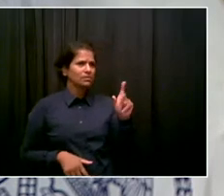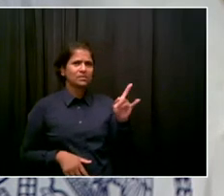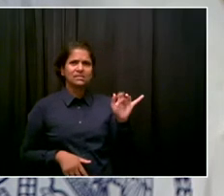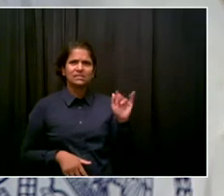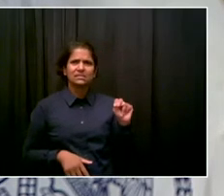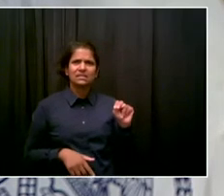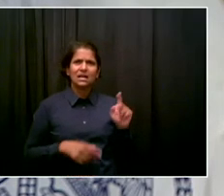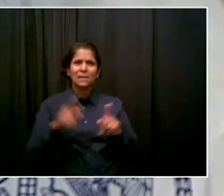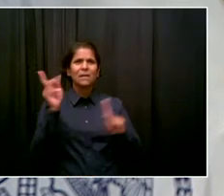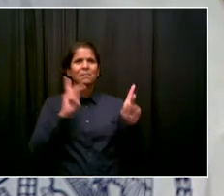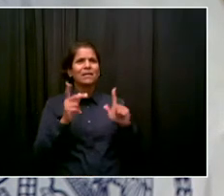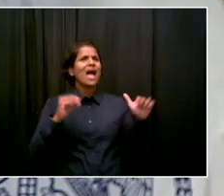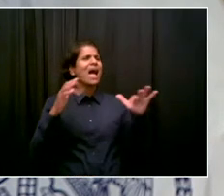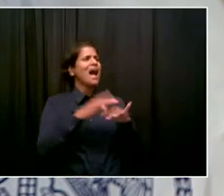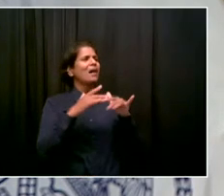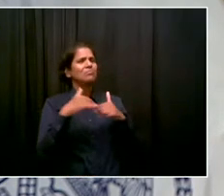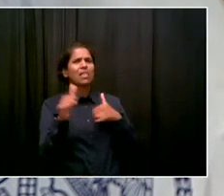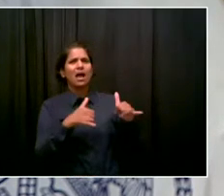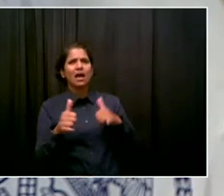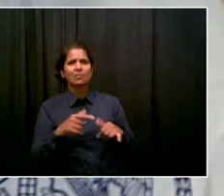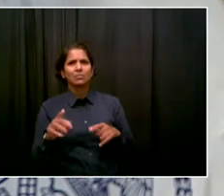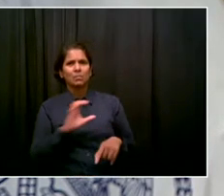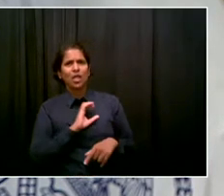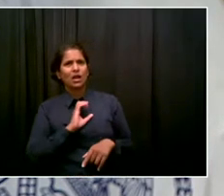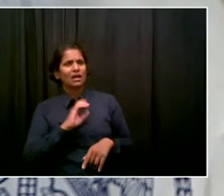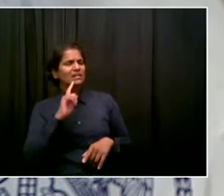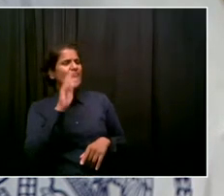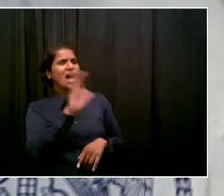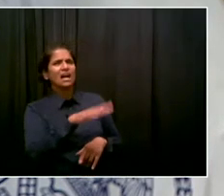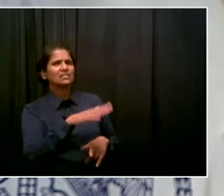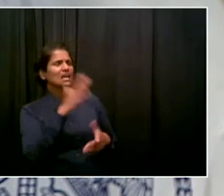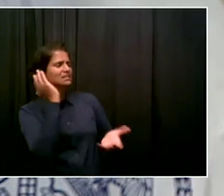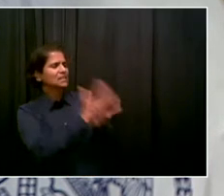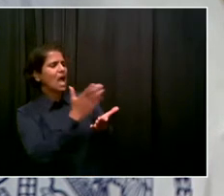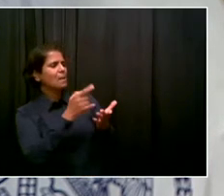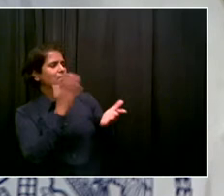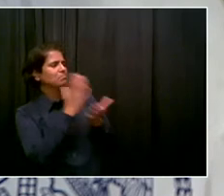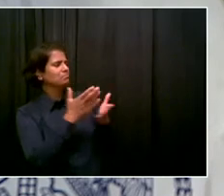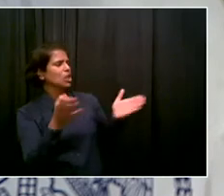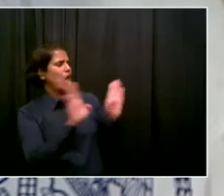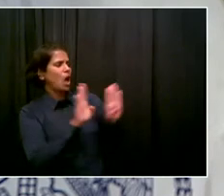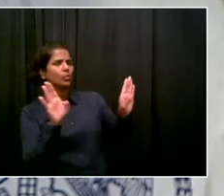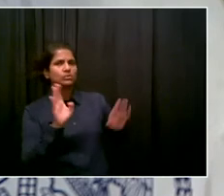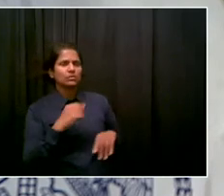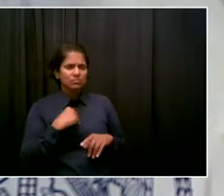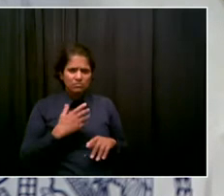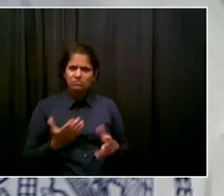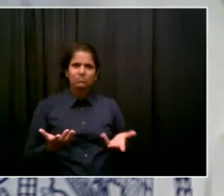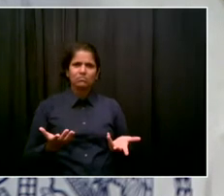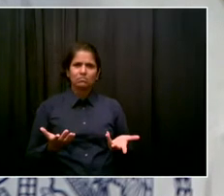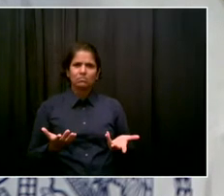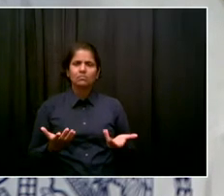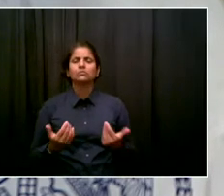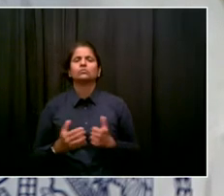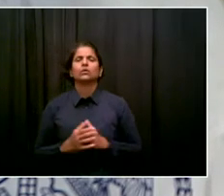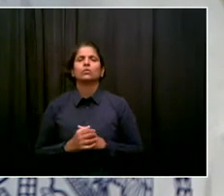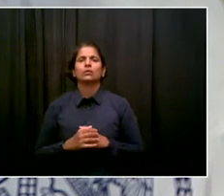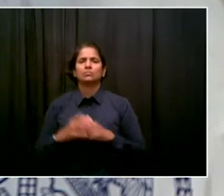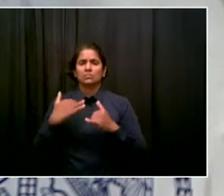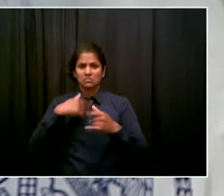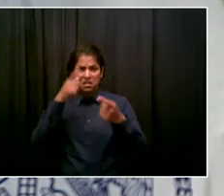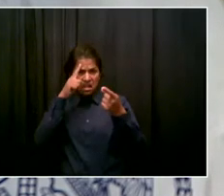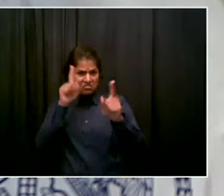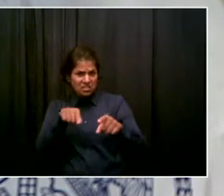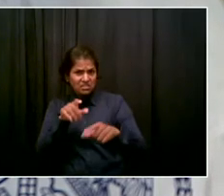is because there's no parties in city parks. Do you agree with that statement? And are you, are you concerned about the way police